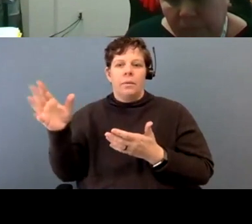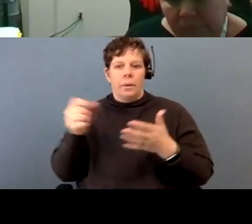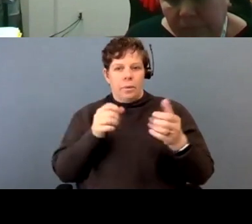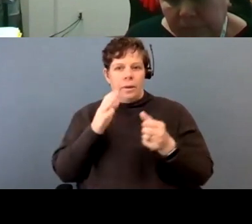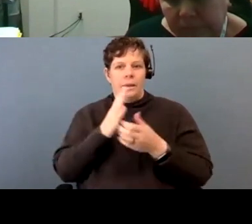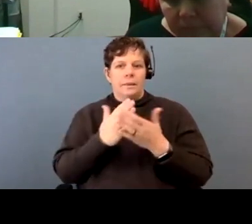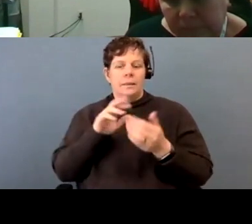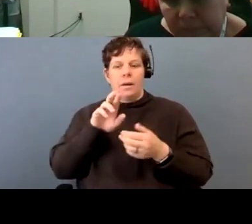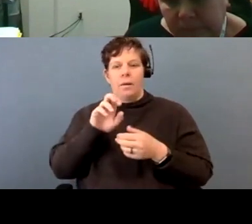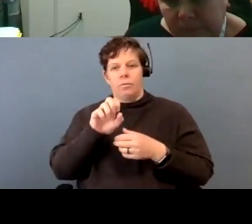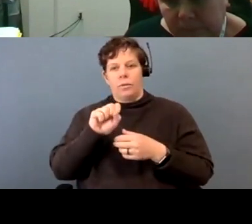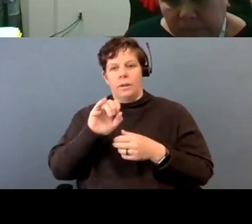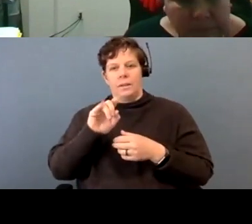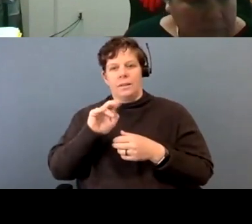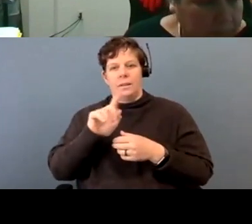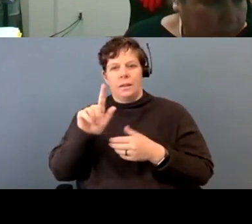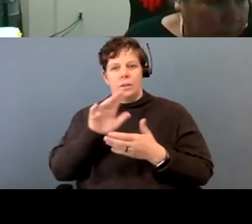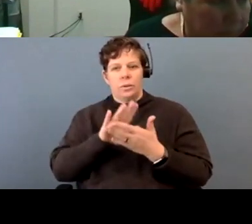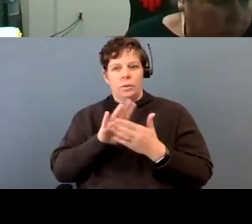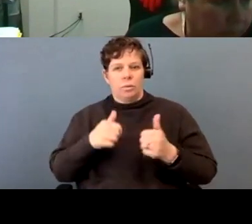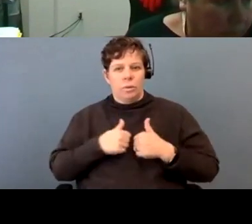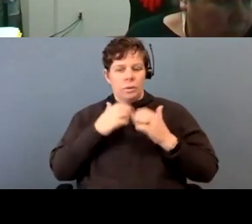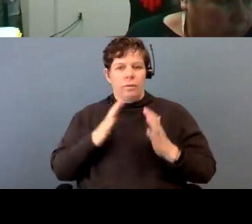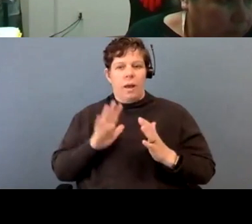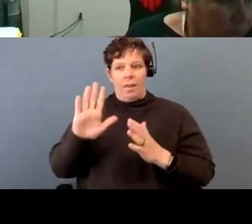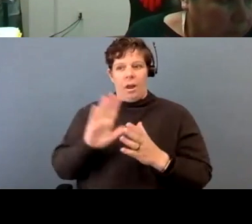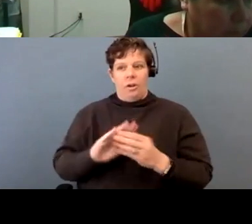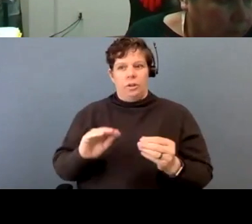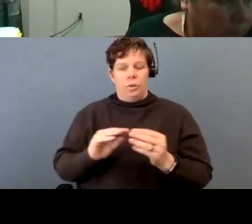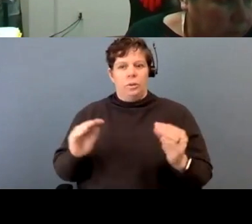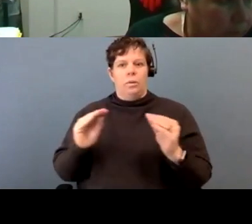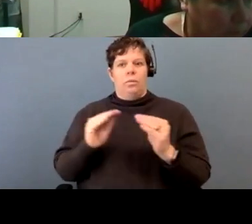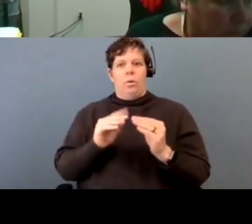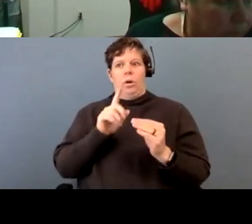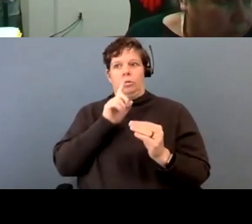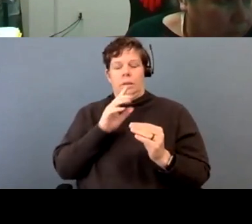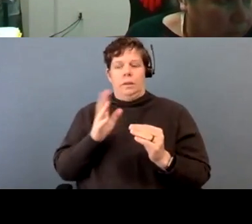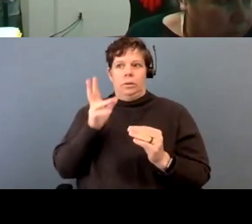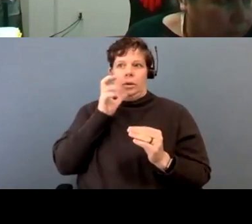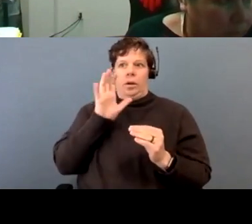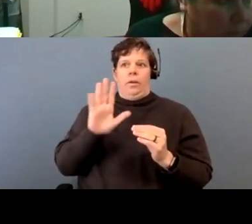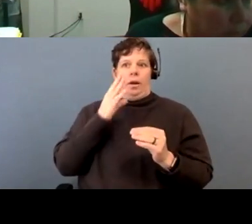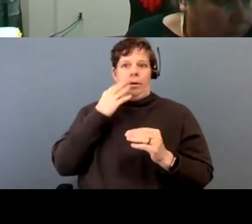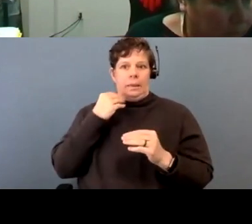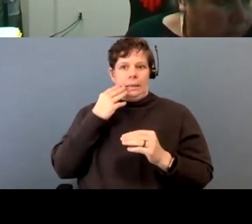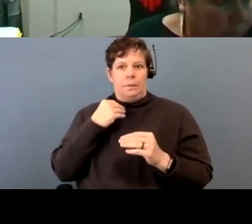their story. So it's a bit more catching hearing it from an actual survivor.